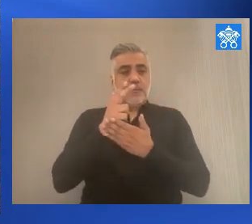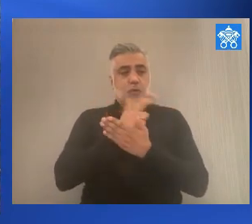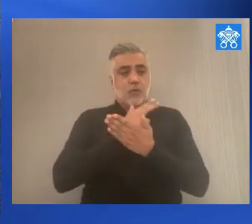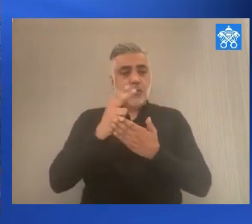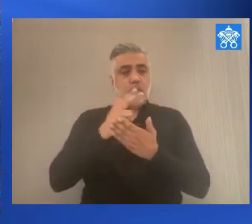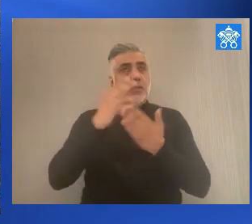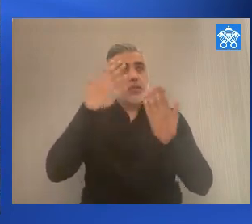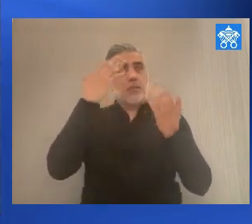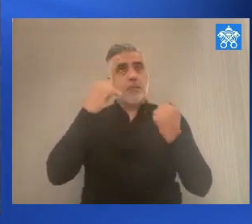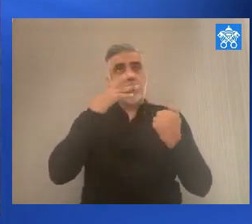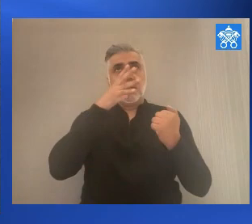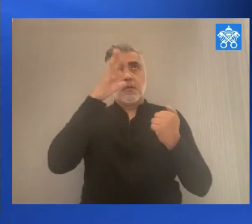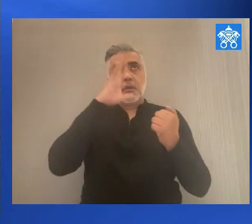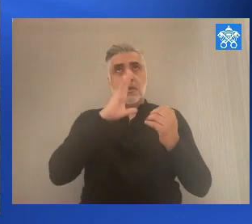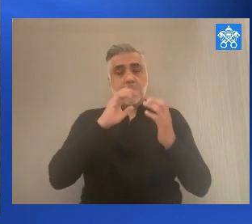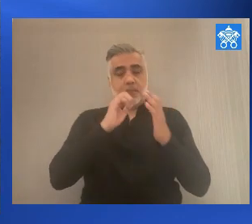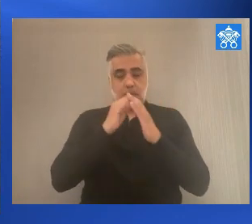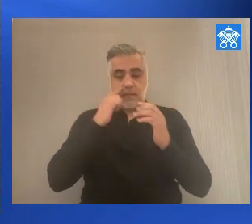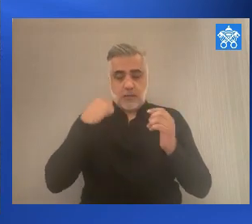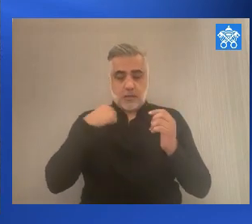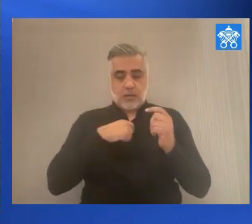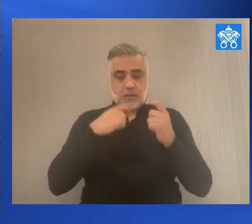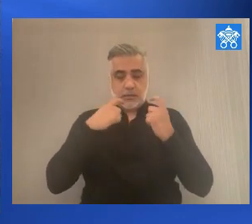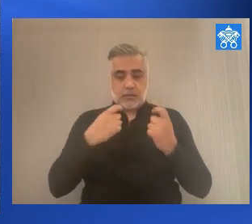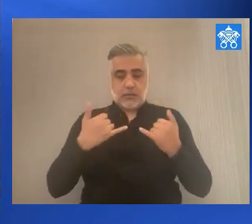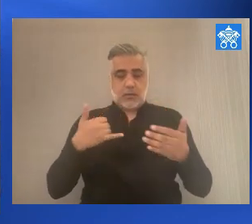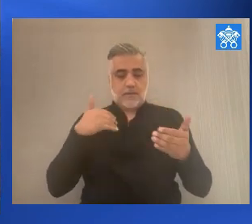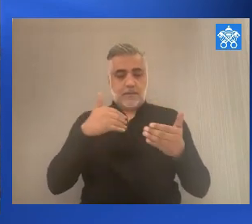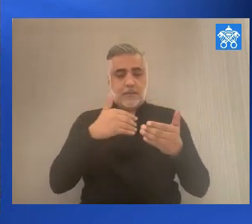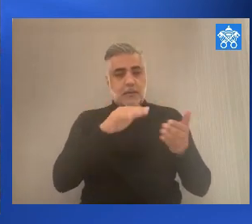Amen. Amen. Amen.